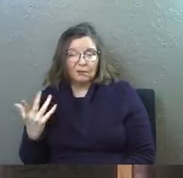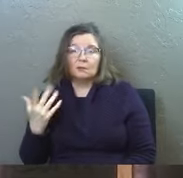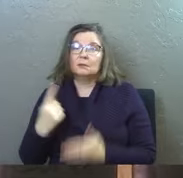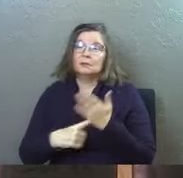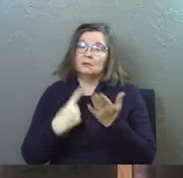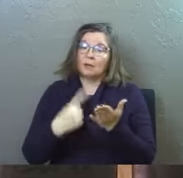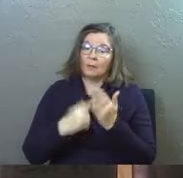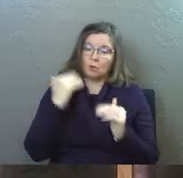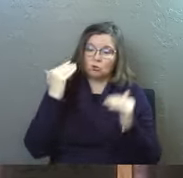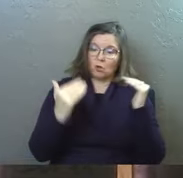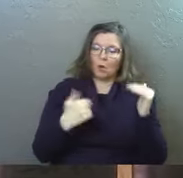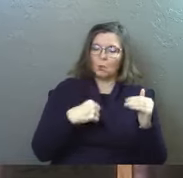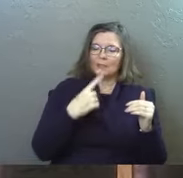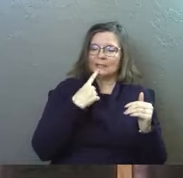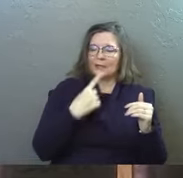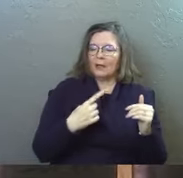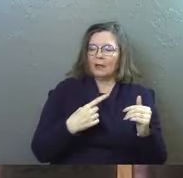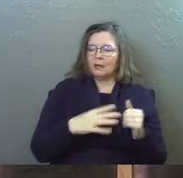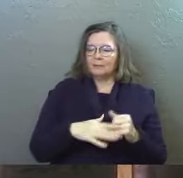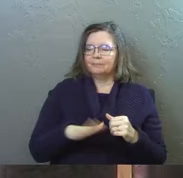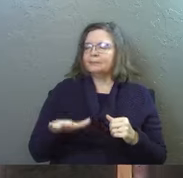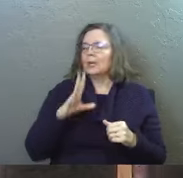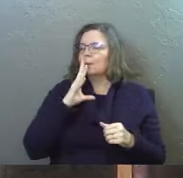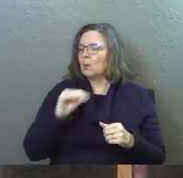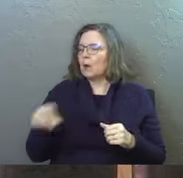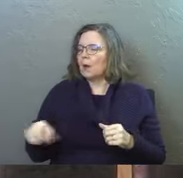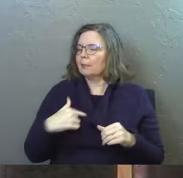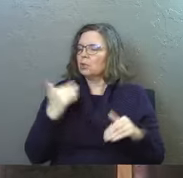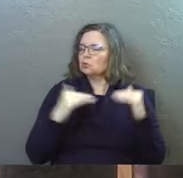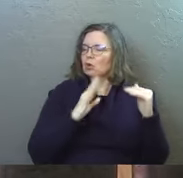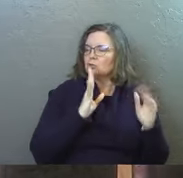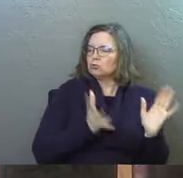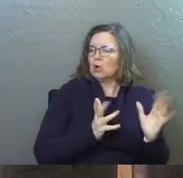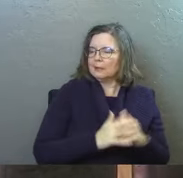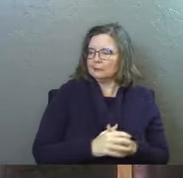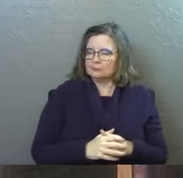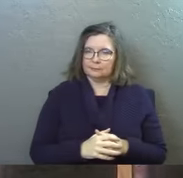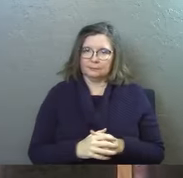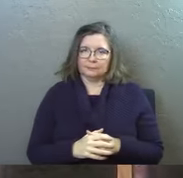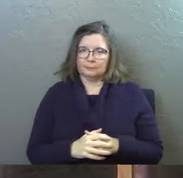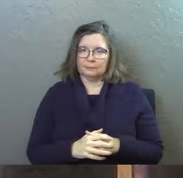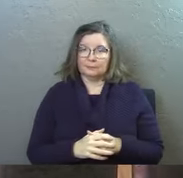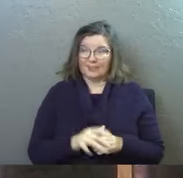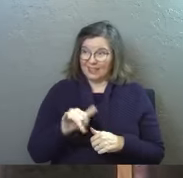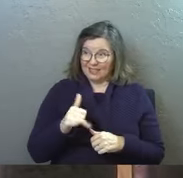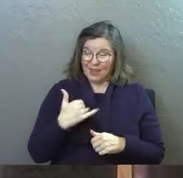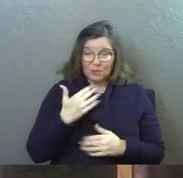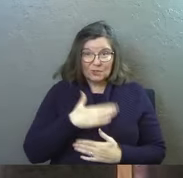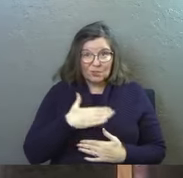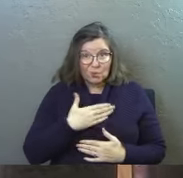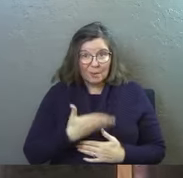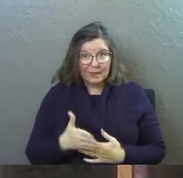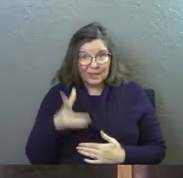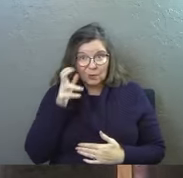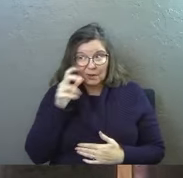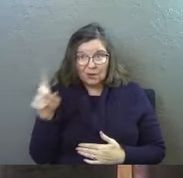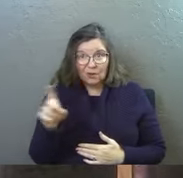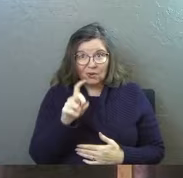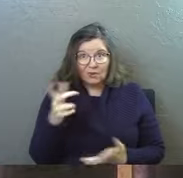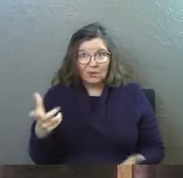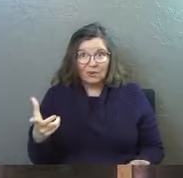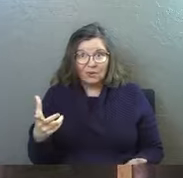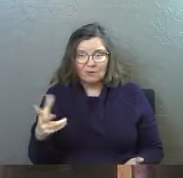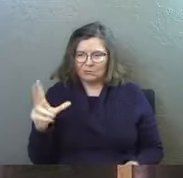sometimes the adults would say things like be quiet the adults are talking was that an enjoyable thing to hear